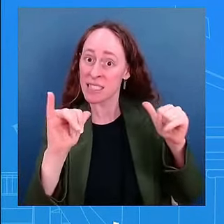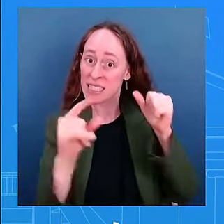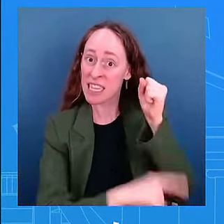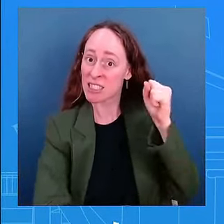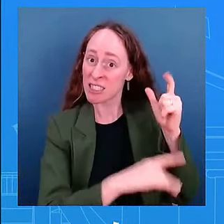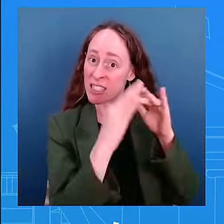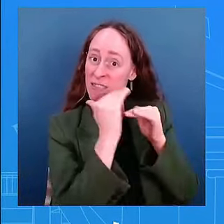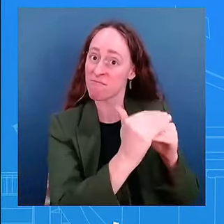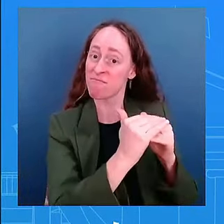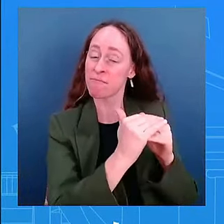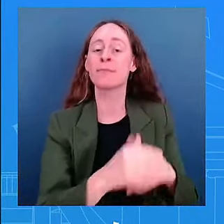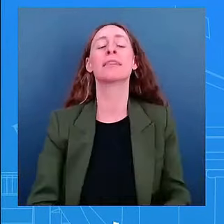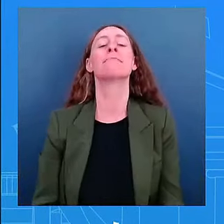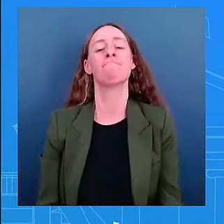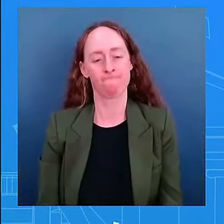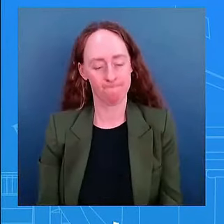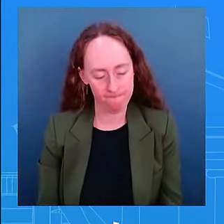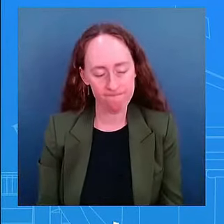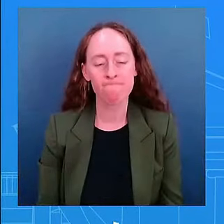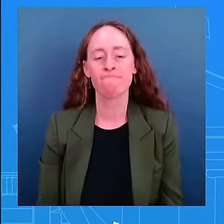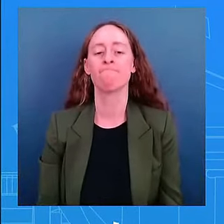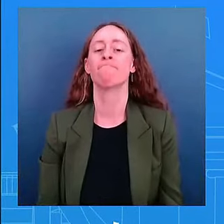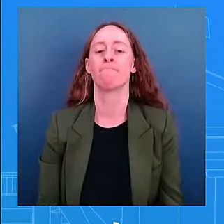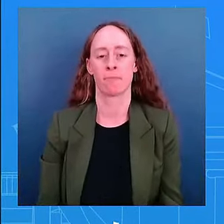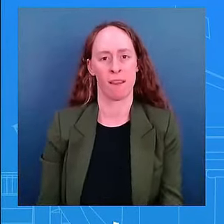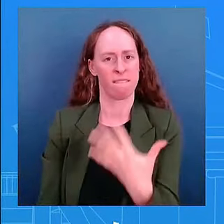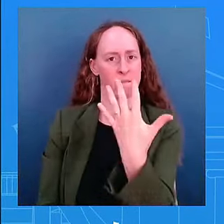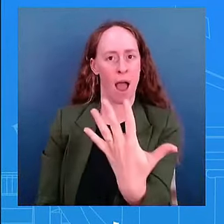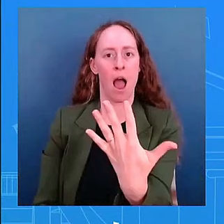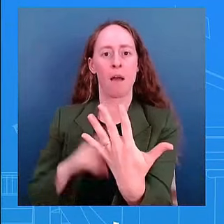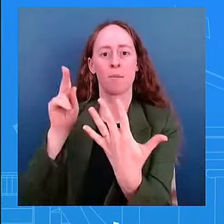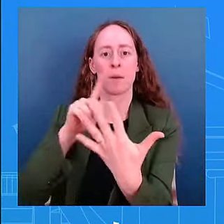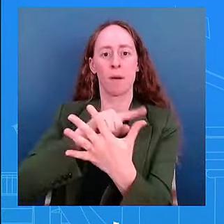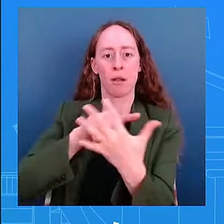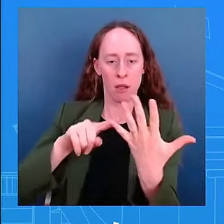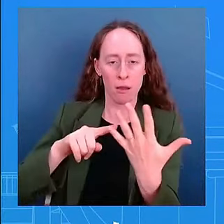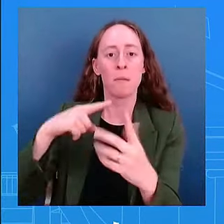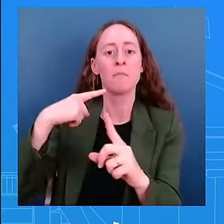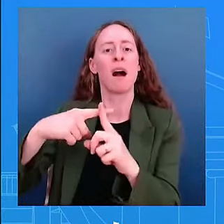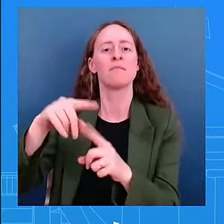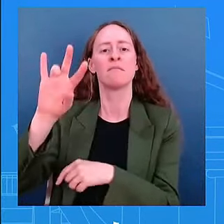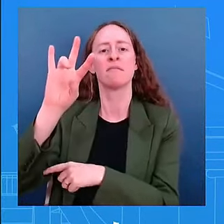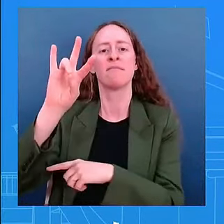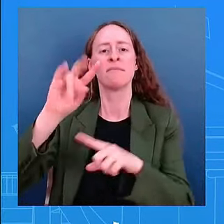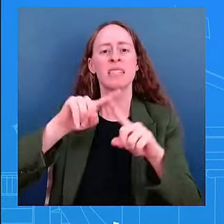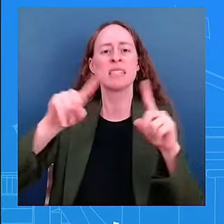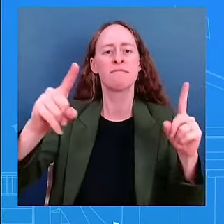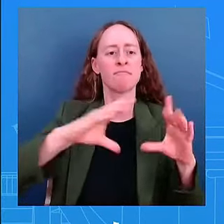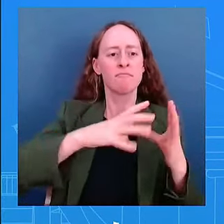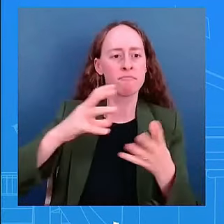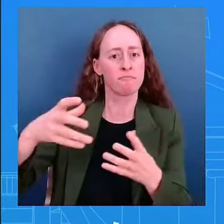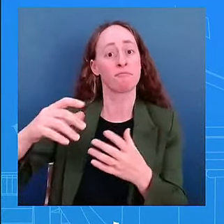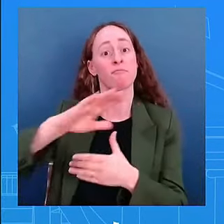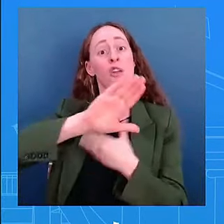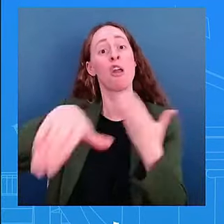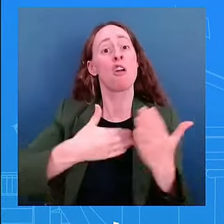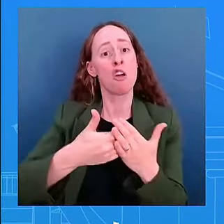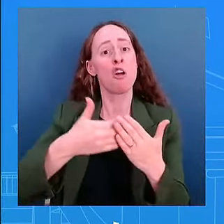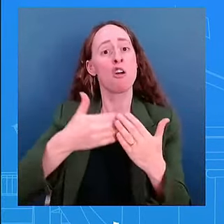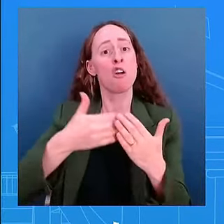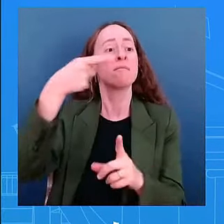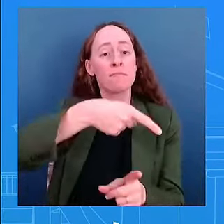prc hong kong that have facilitated procurements be behalf of iran's military